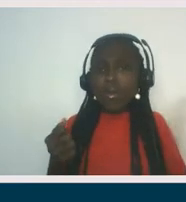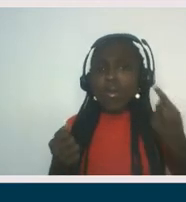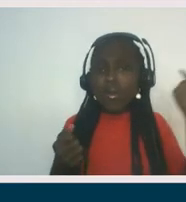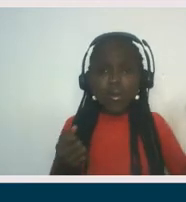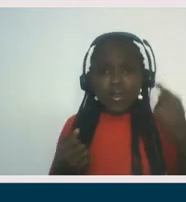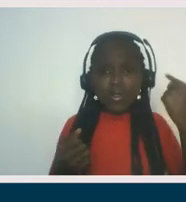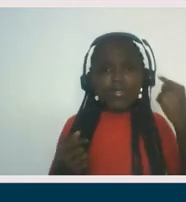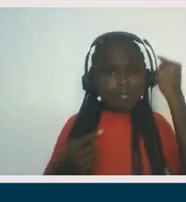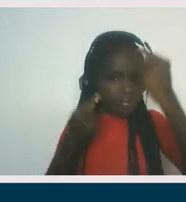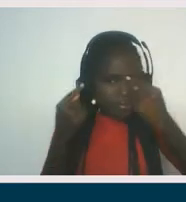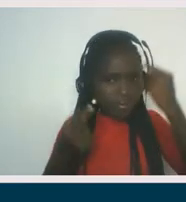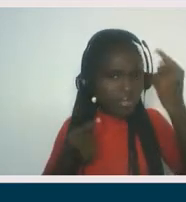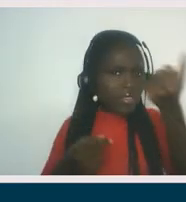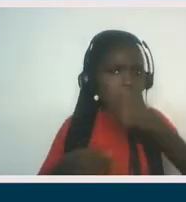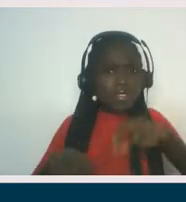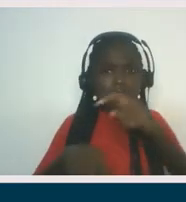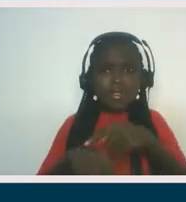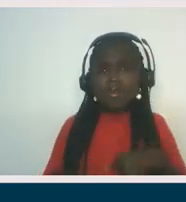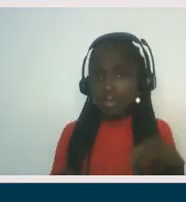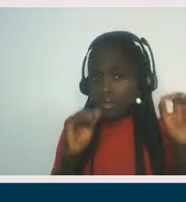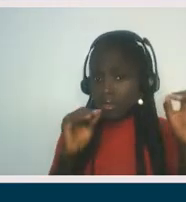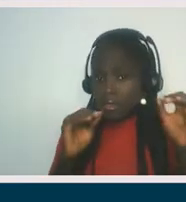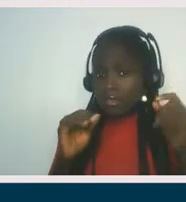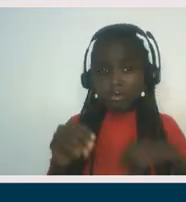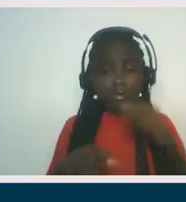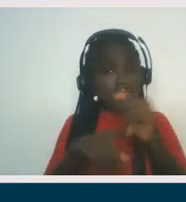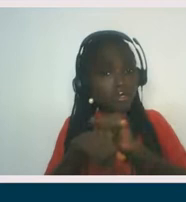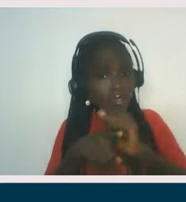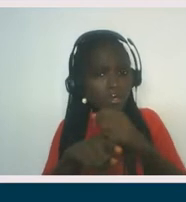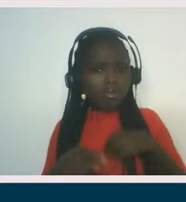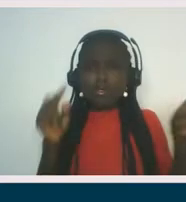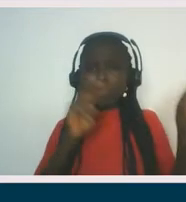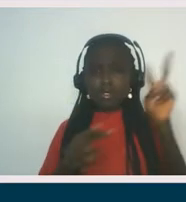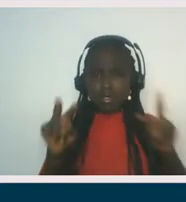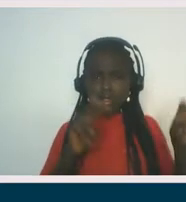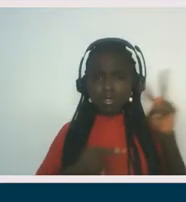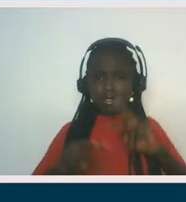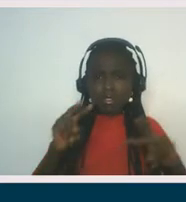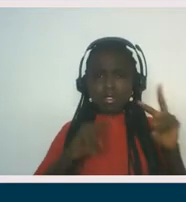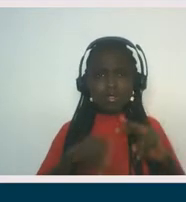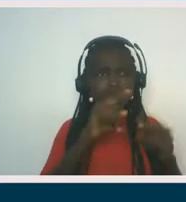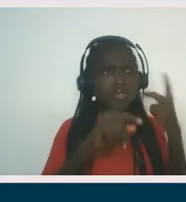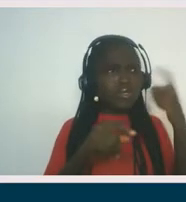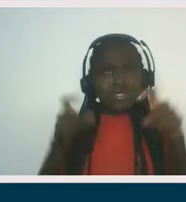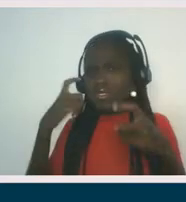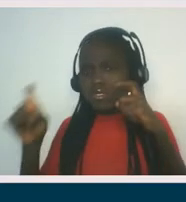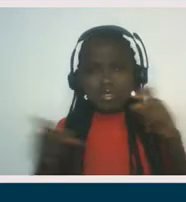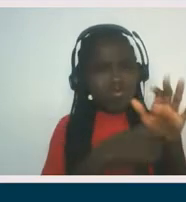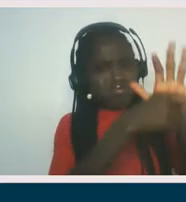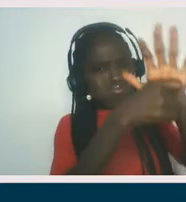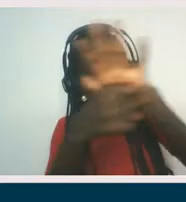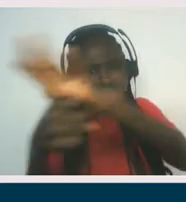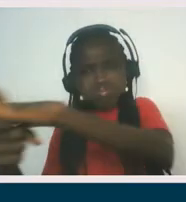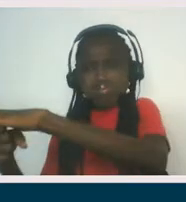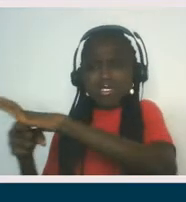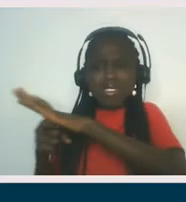in both for myself and when I'm teaching or training that I'm observing this tension that it's like an elephant in the room, we're